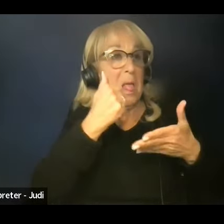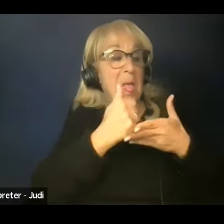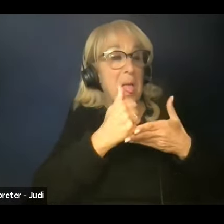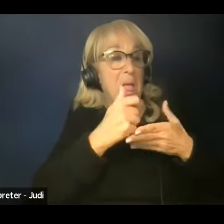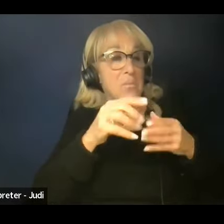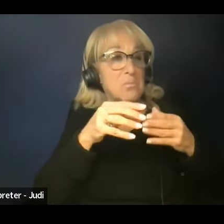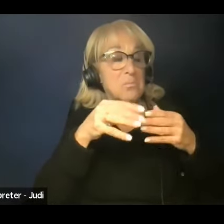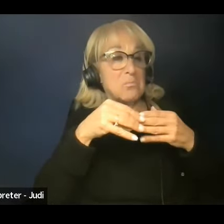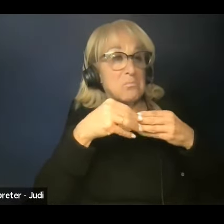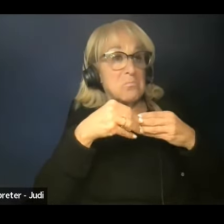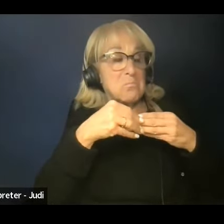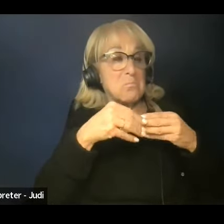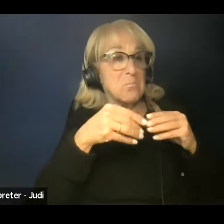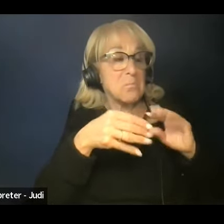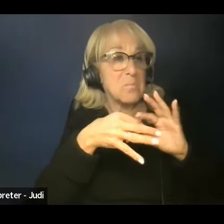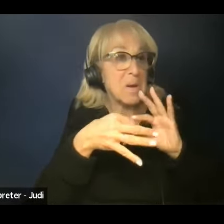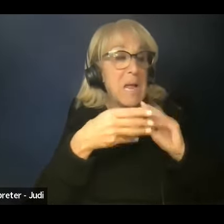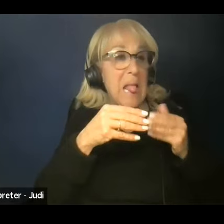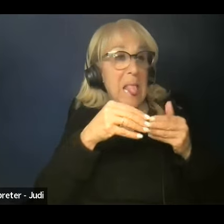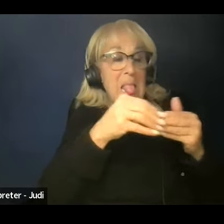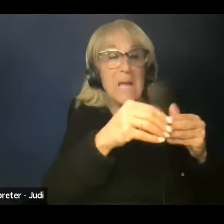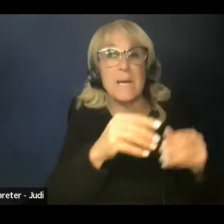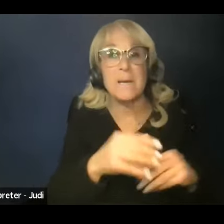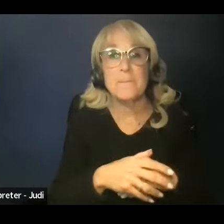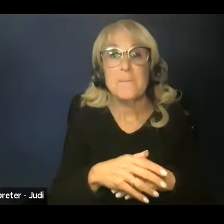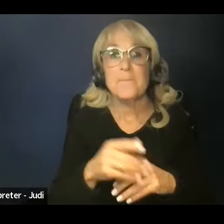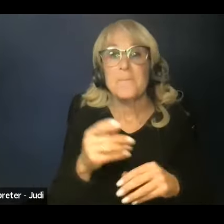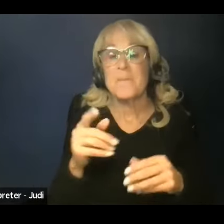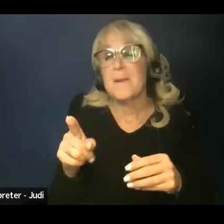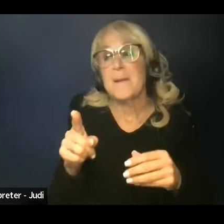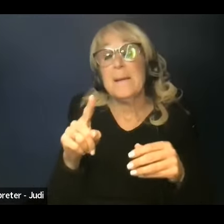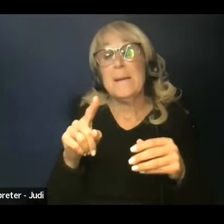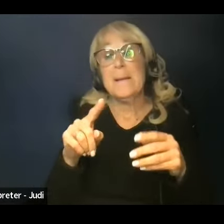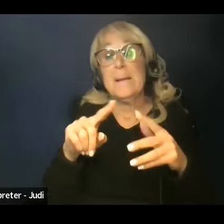much frustrated that we were volunteer at the beginning.